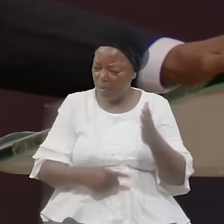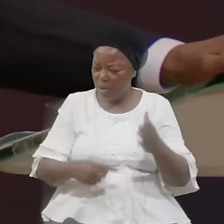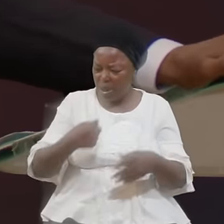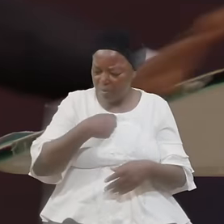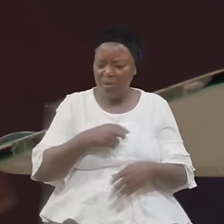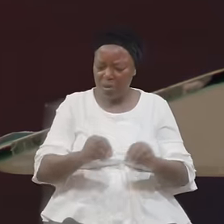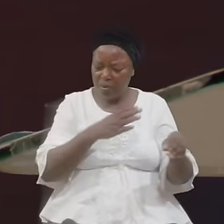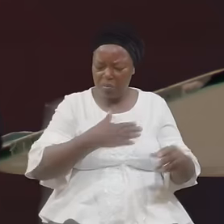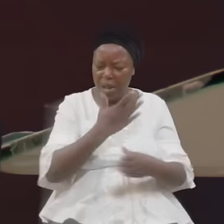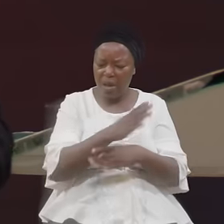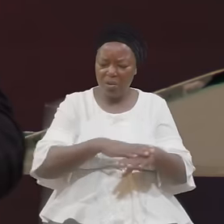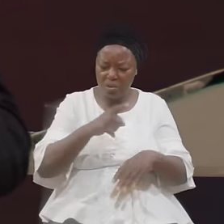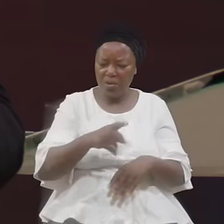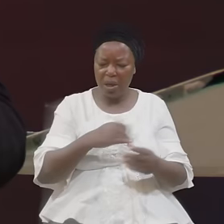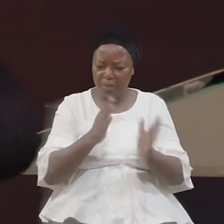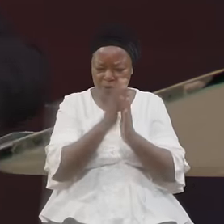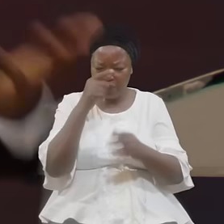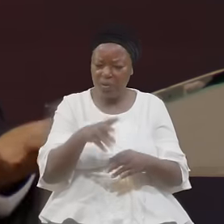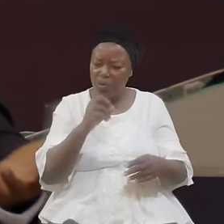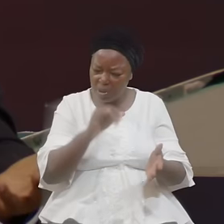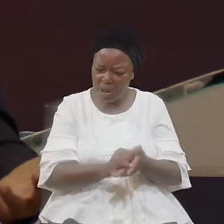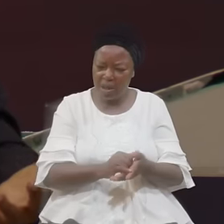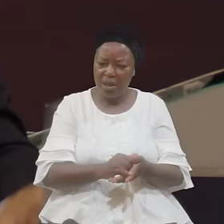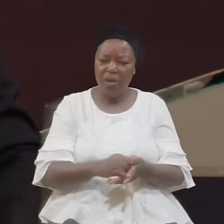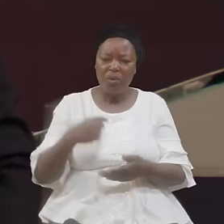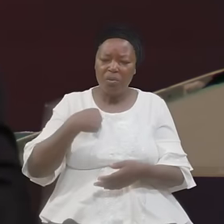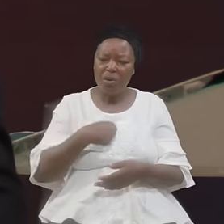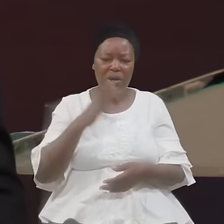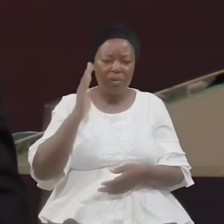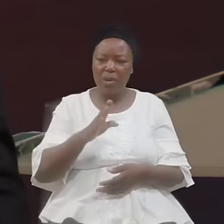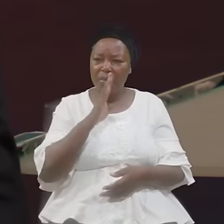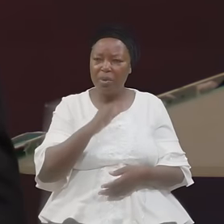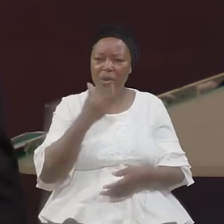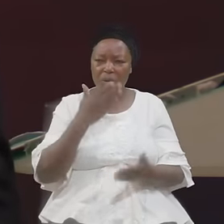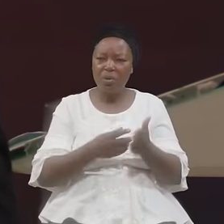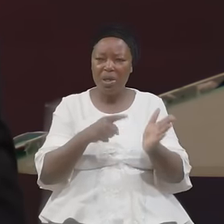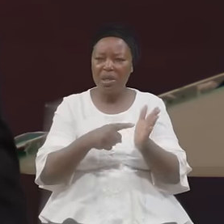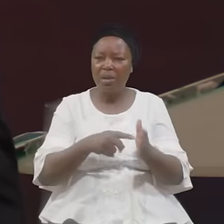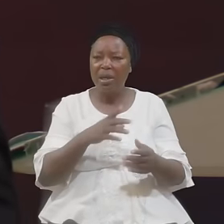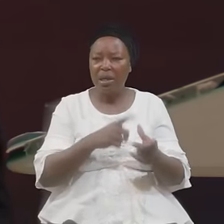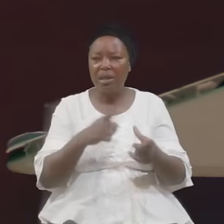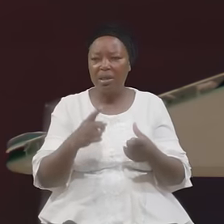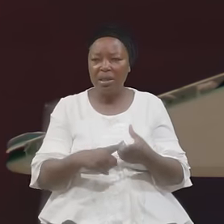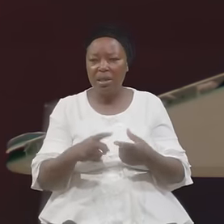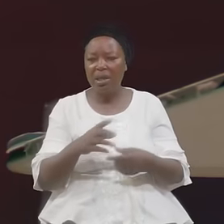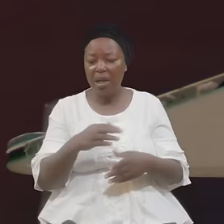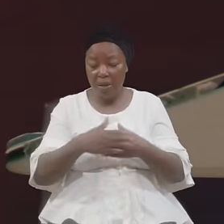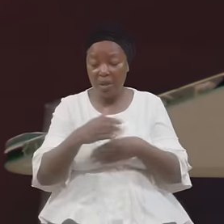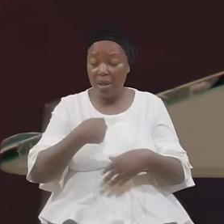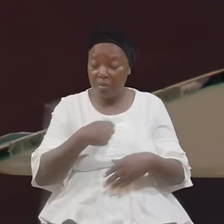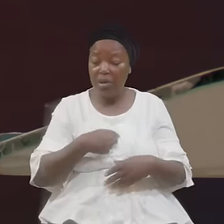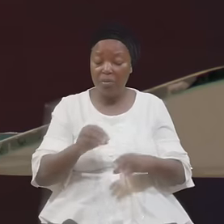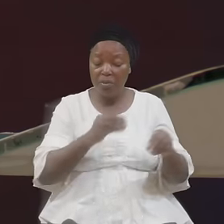For You So That We Will Show An Example Then After Lay Hands On You Will Go Around